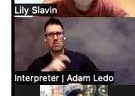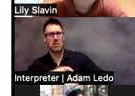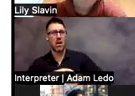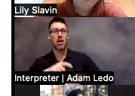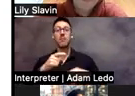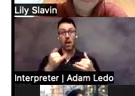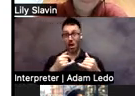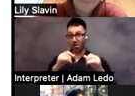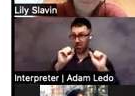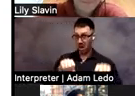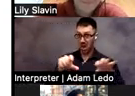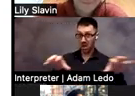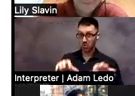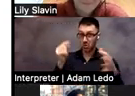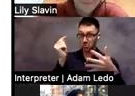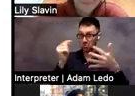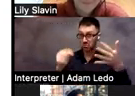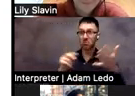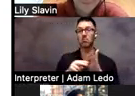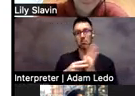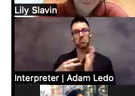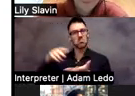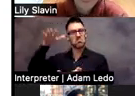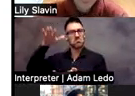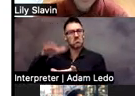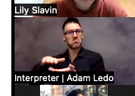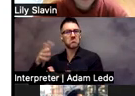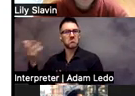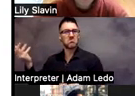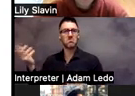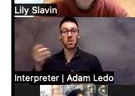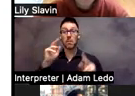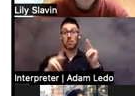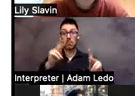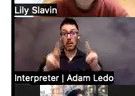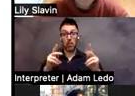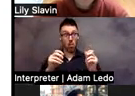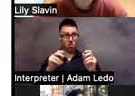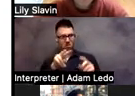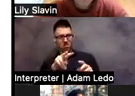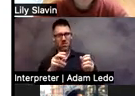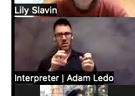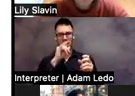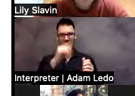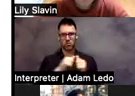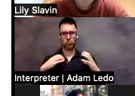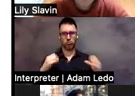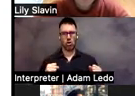talking about. That some people really have low expectations of kids with charge, and that's not the way it should be.